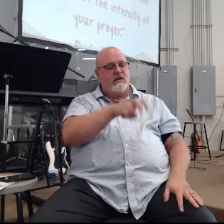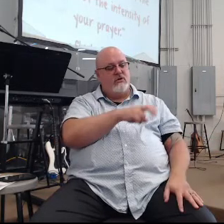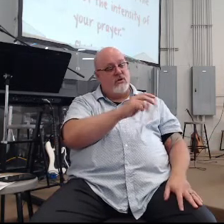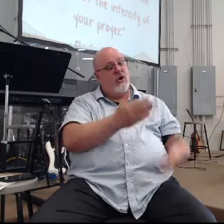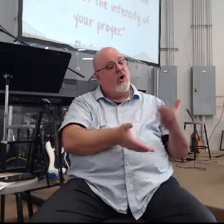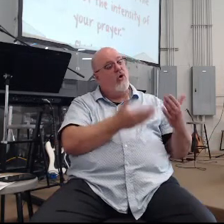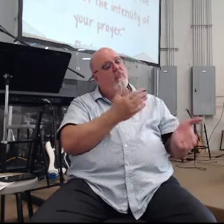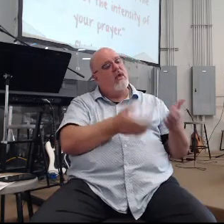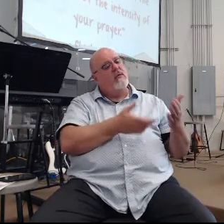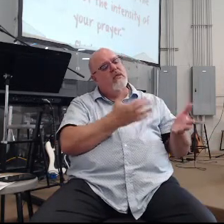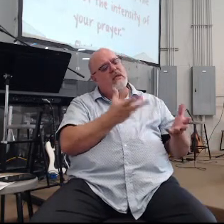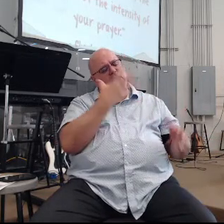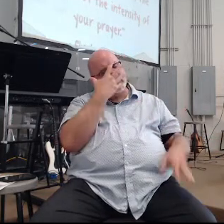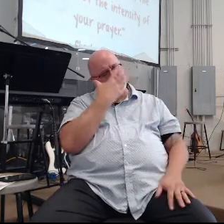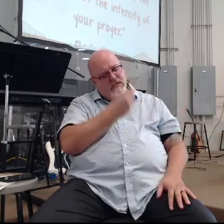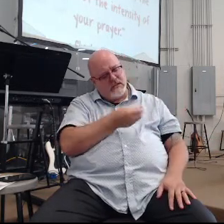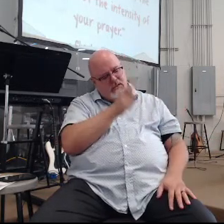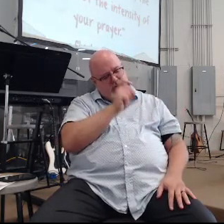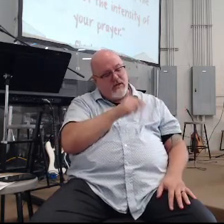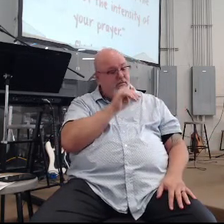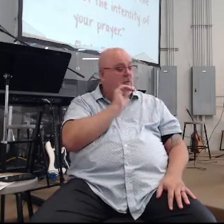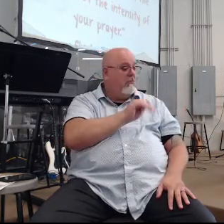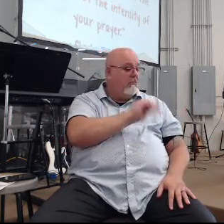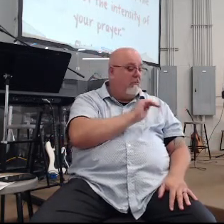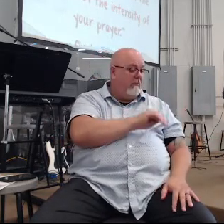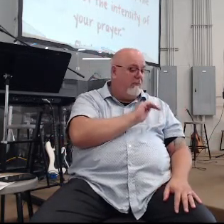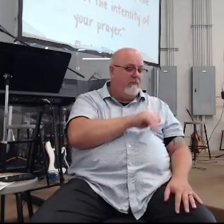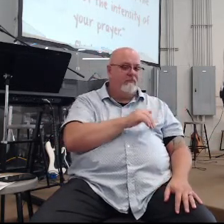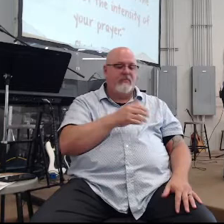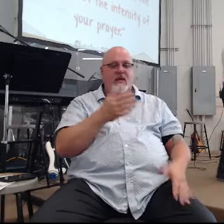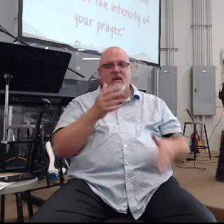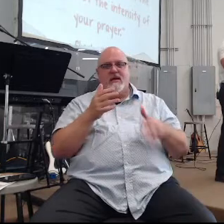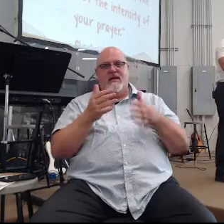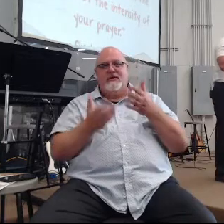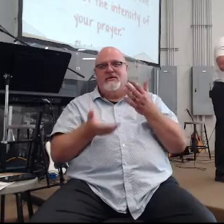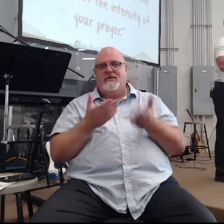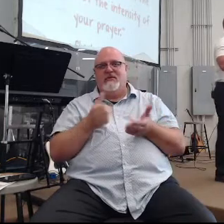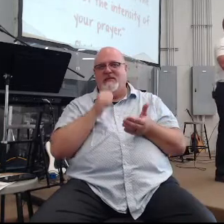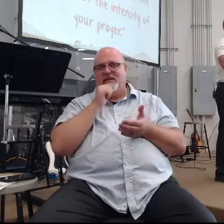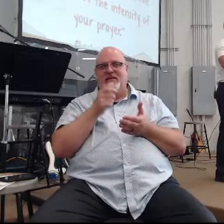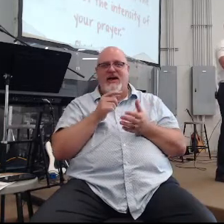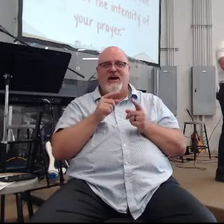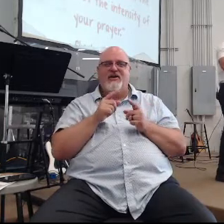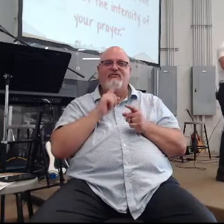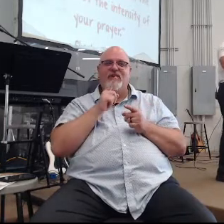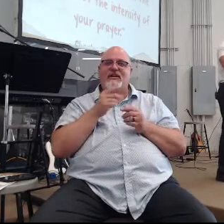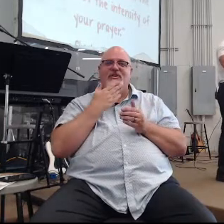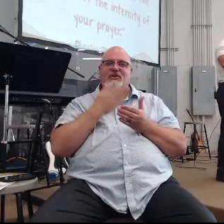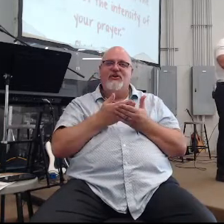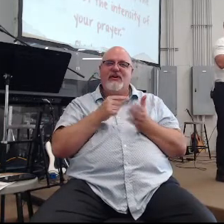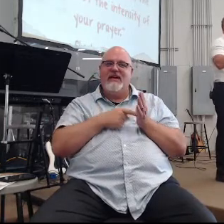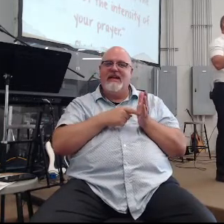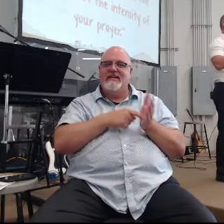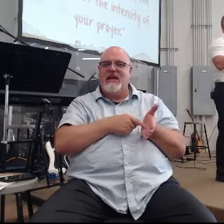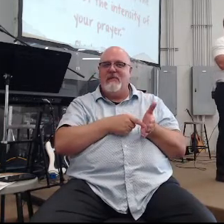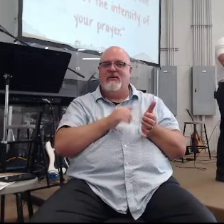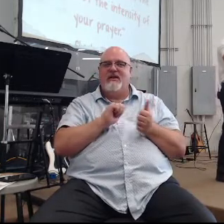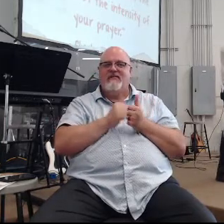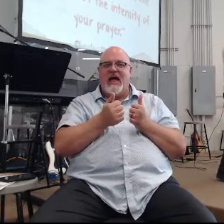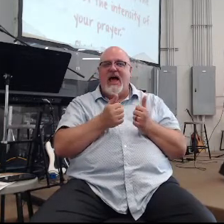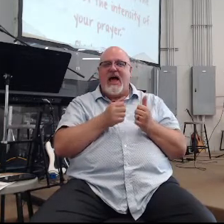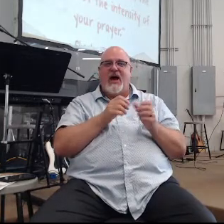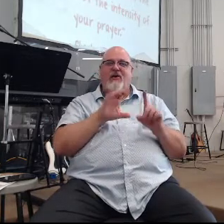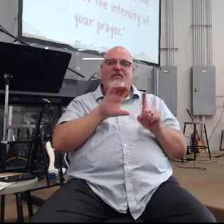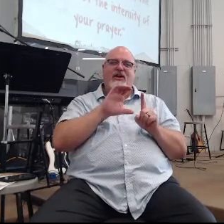he is asleep and he must be awakened so probably not in great example about how to engage the culture